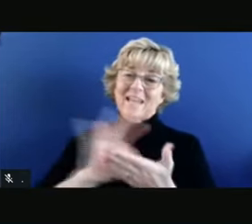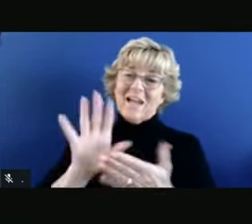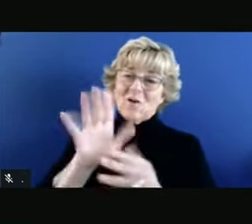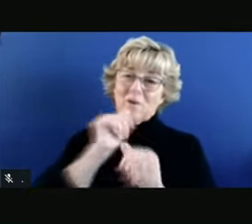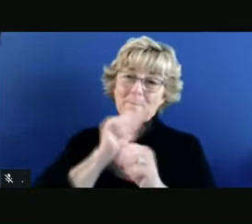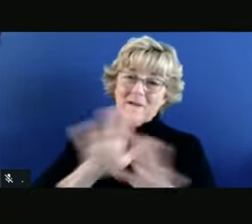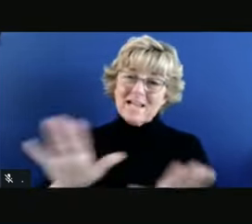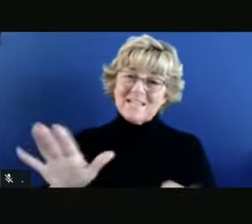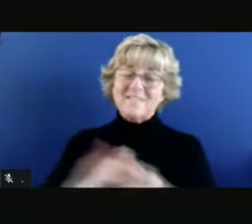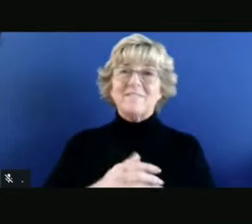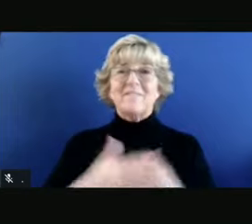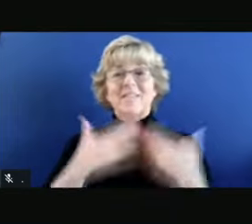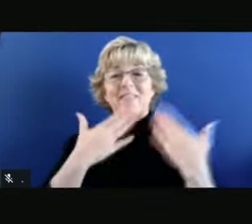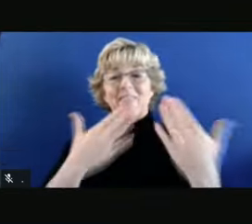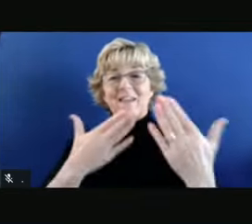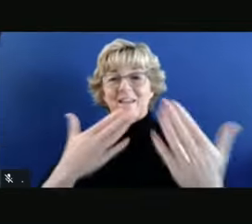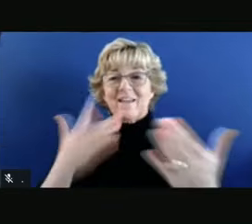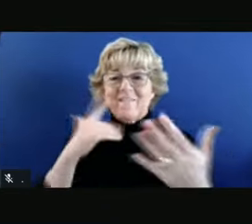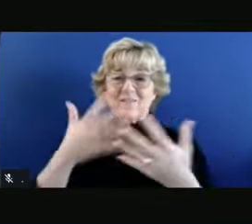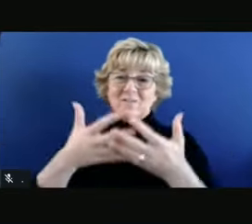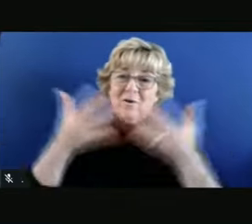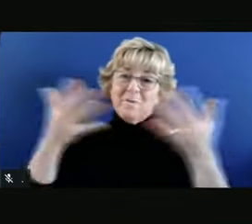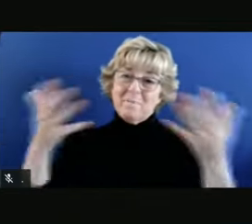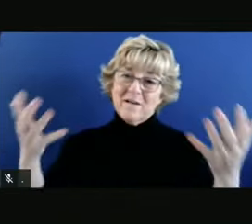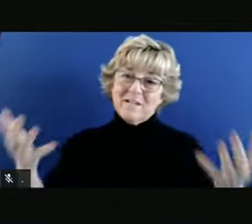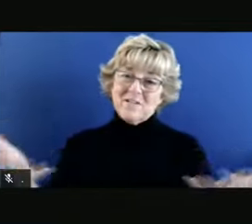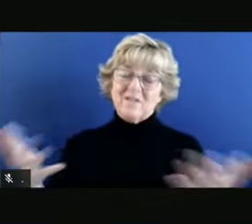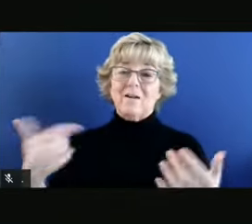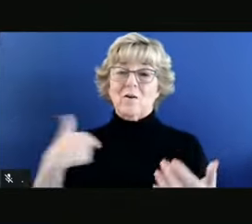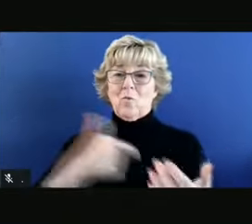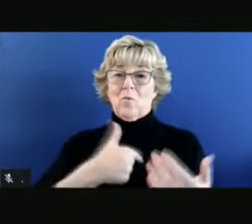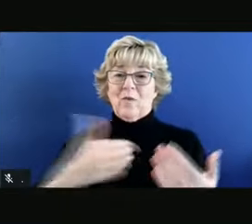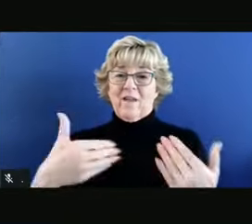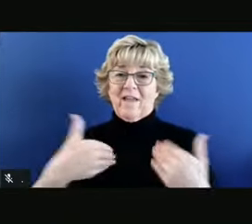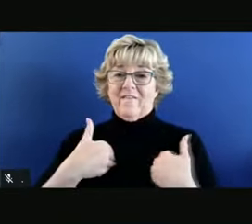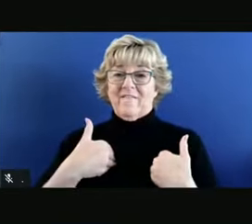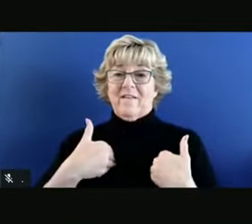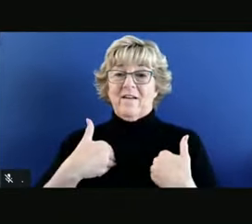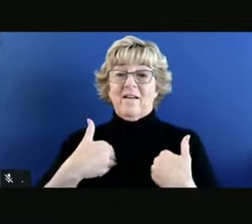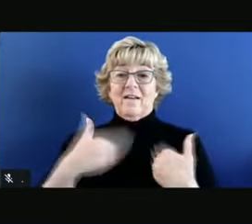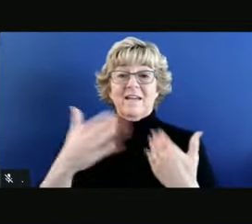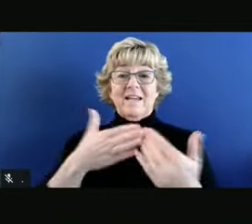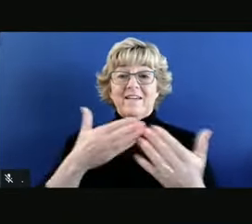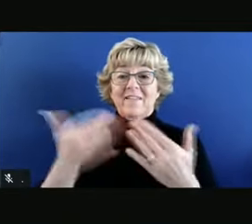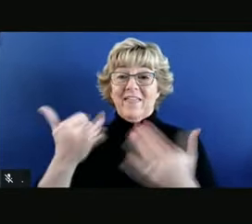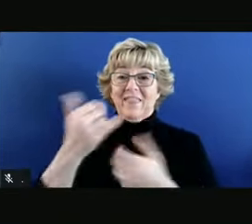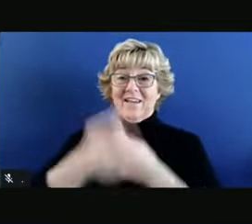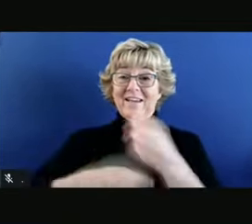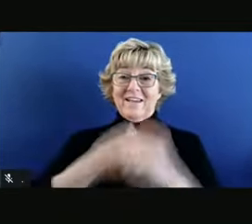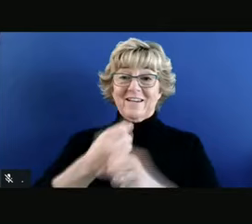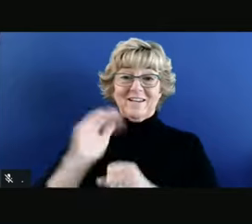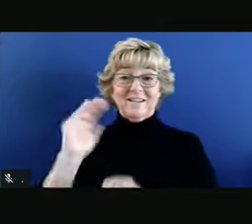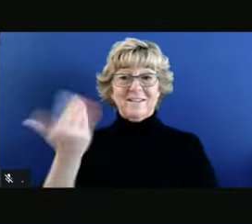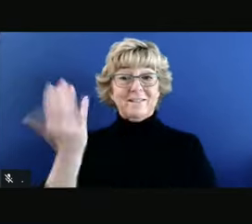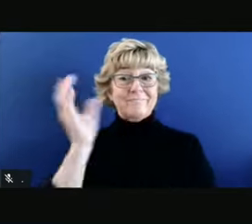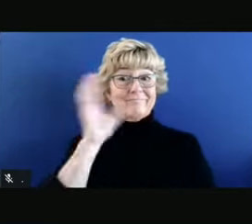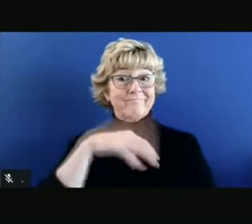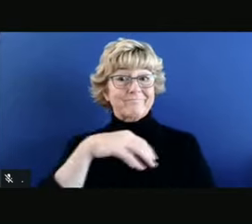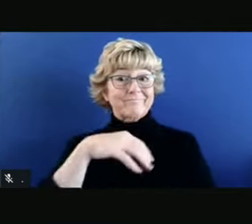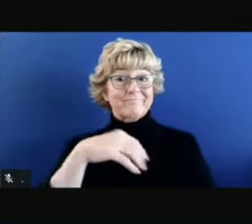be thankful for so much that we have. And although this year is an unusual one,